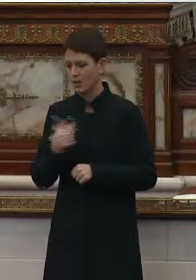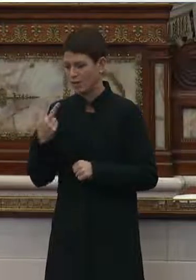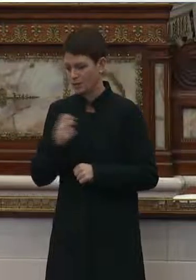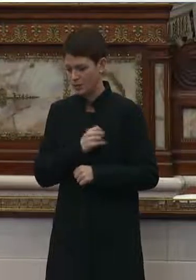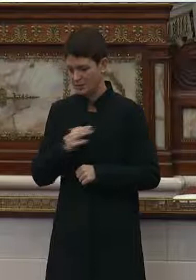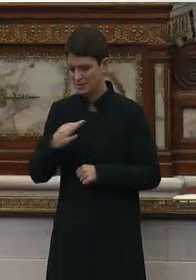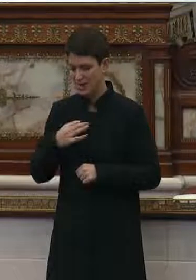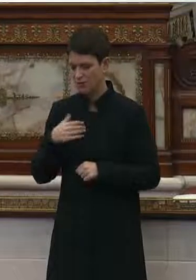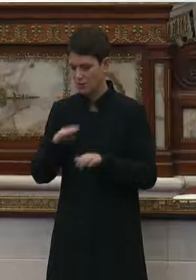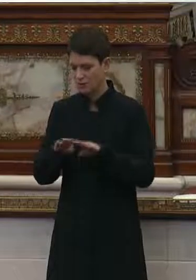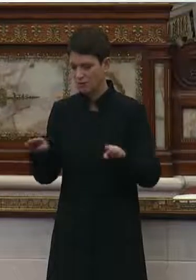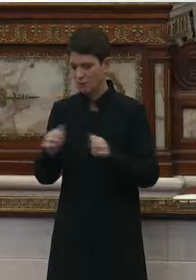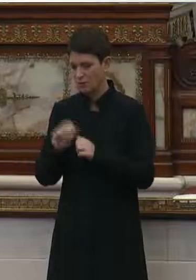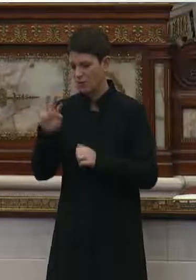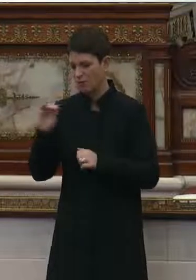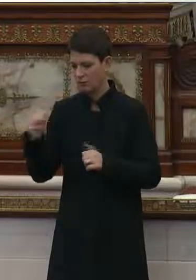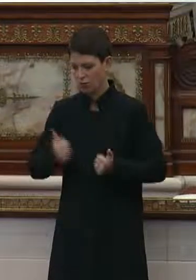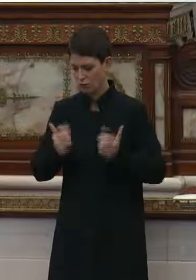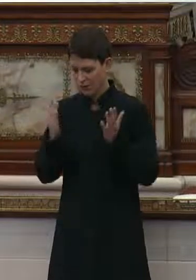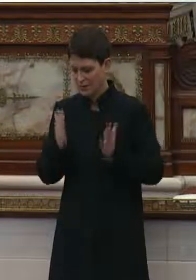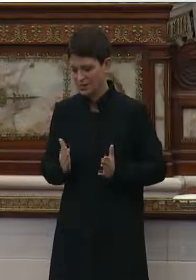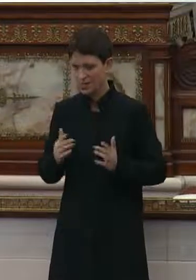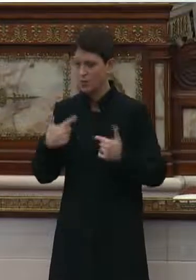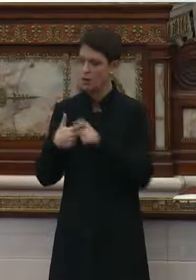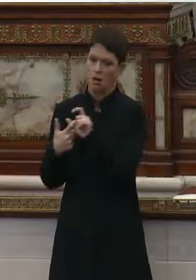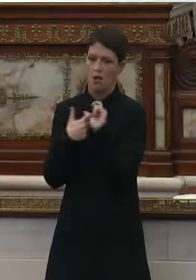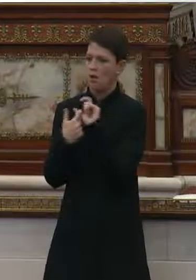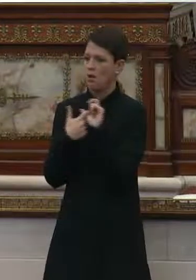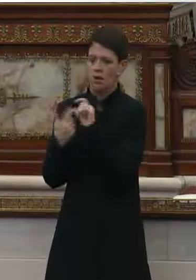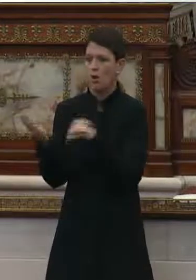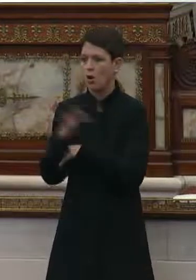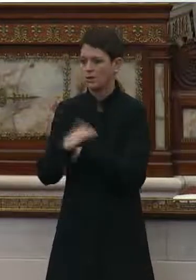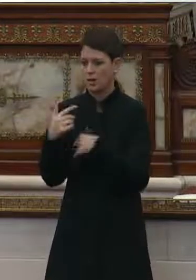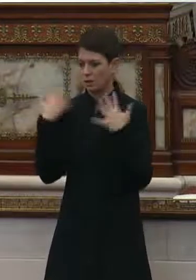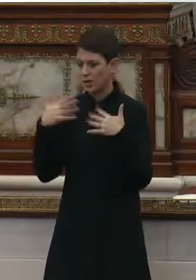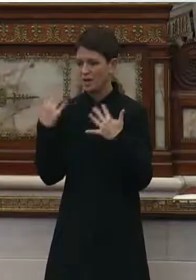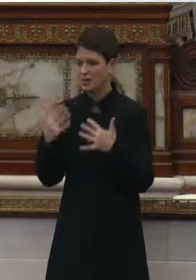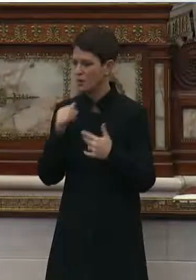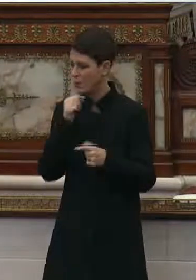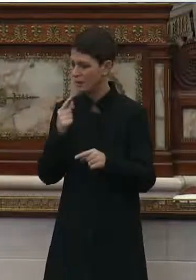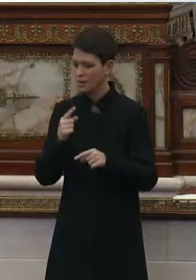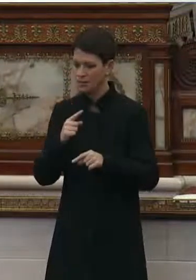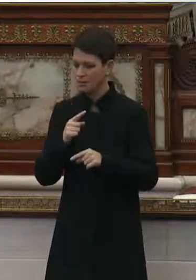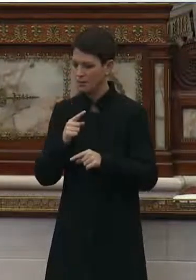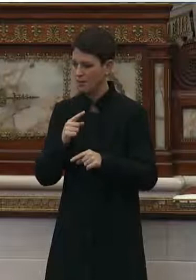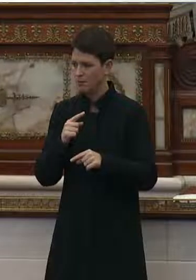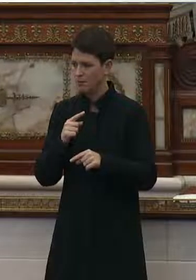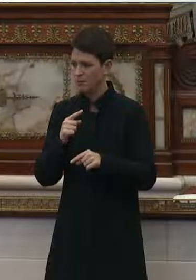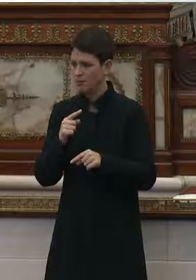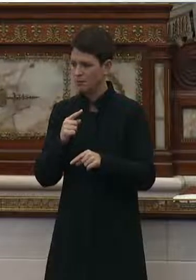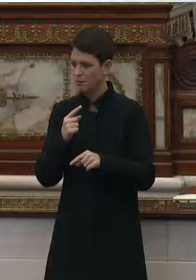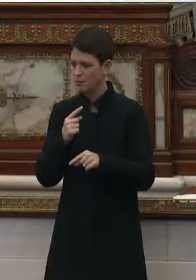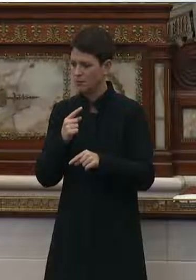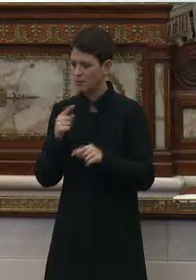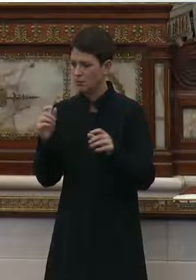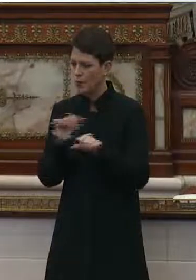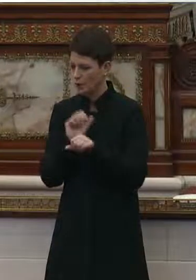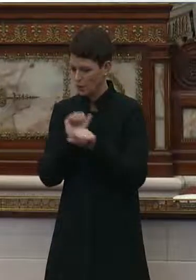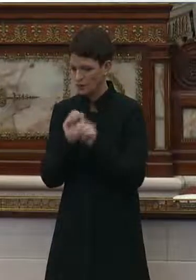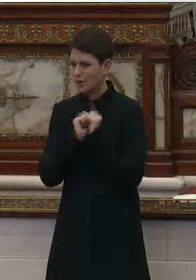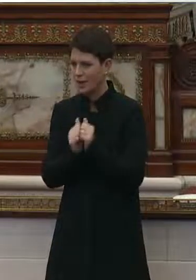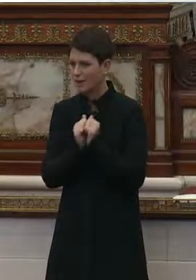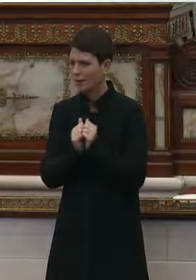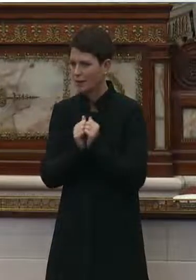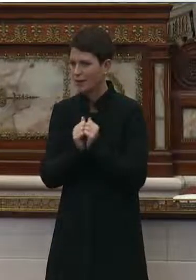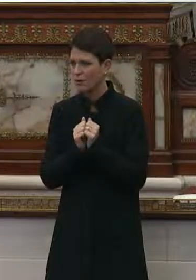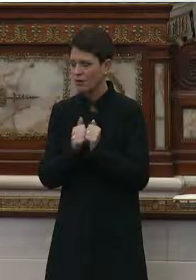on the floor with 40 residents and we're just running crazy. You know, we didn't even make the regular assignments of who gets what. just all kind of worked together because